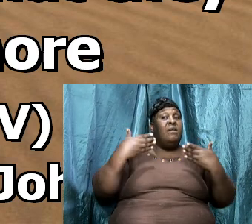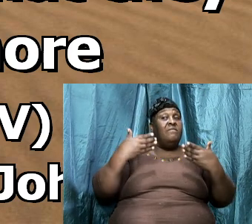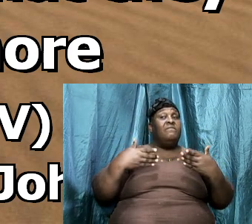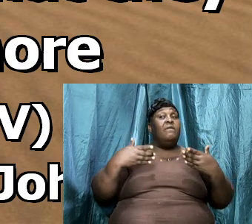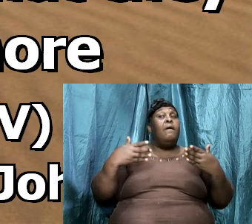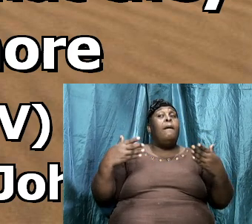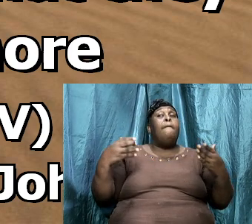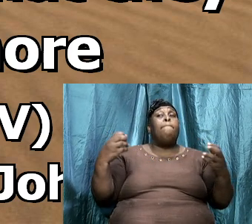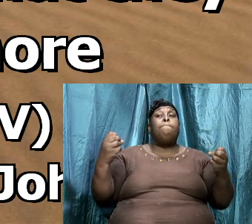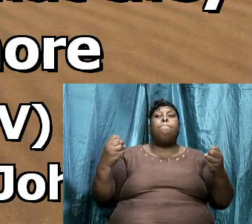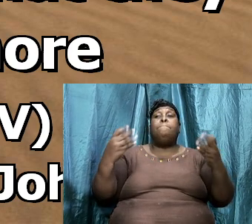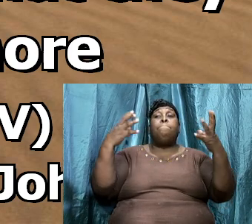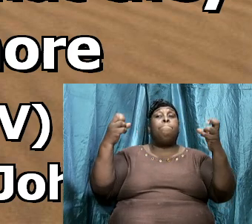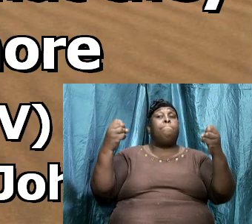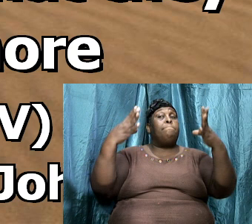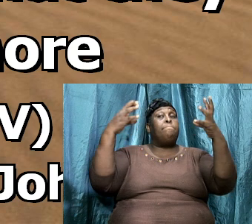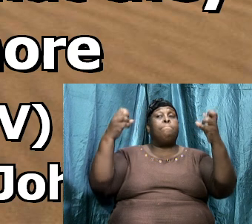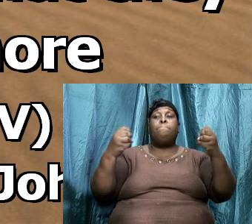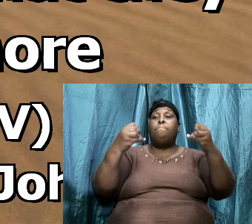abundantly.